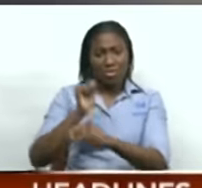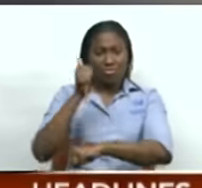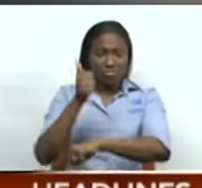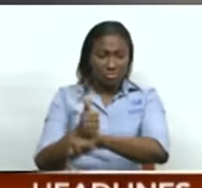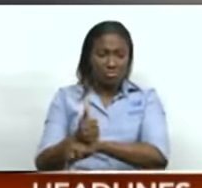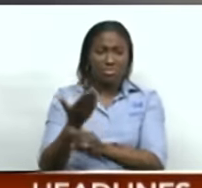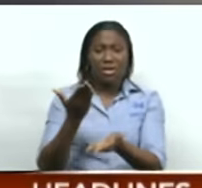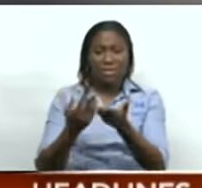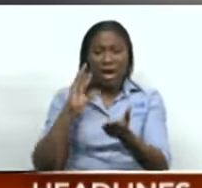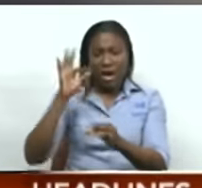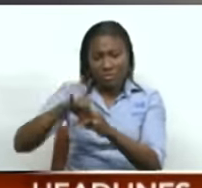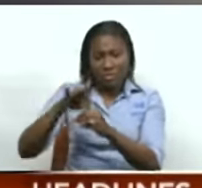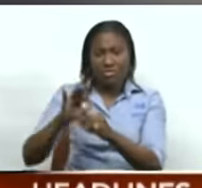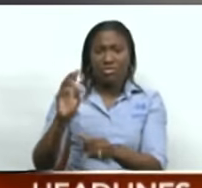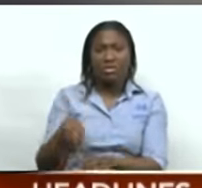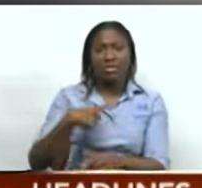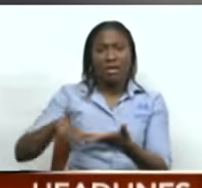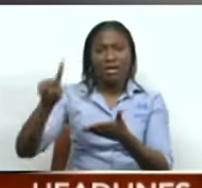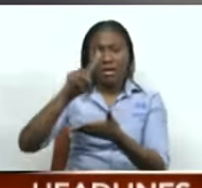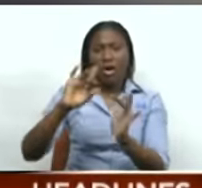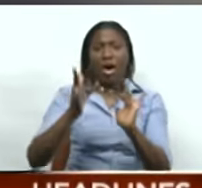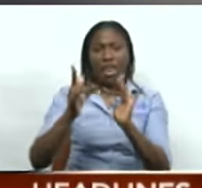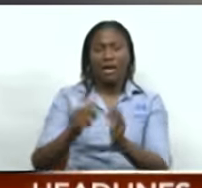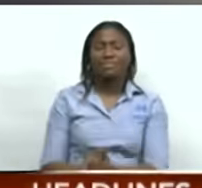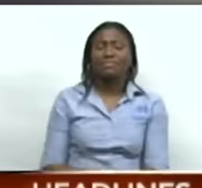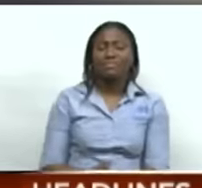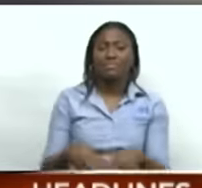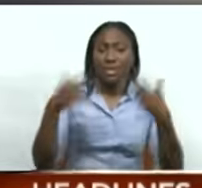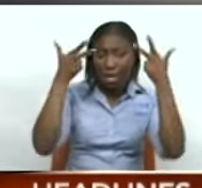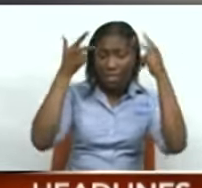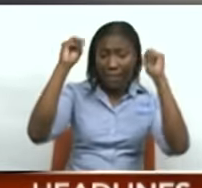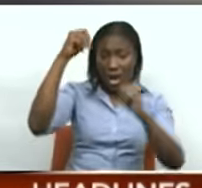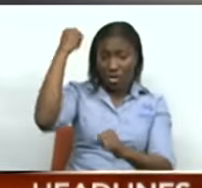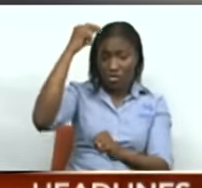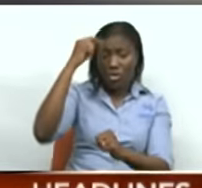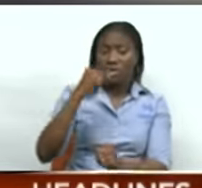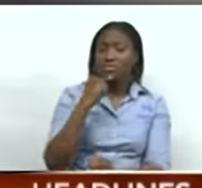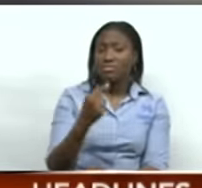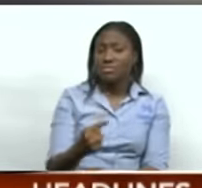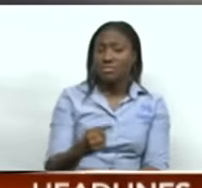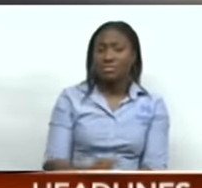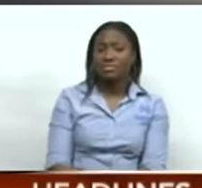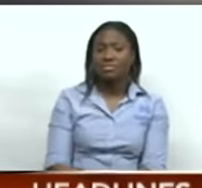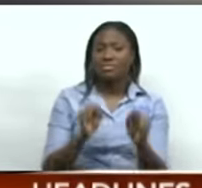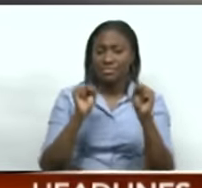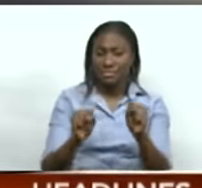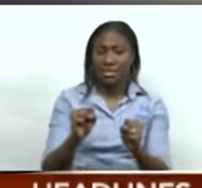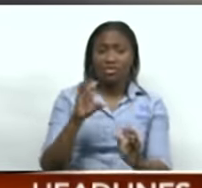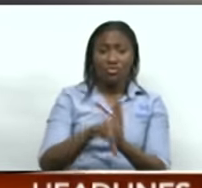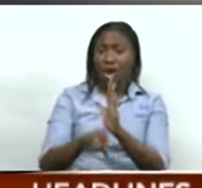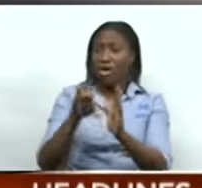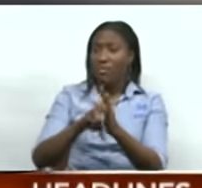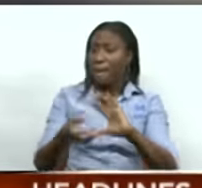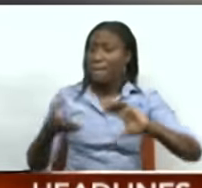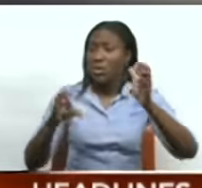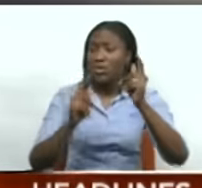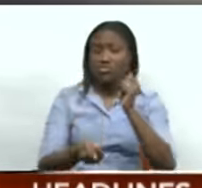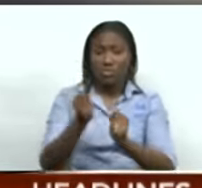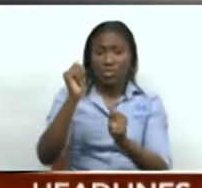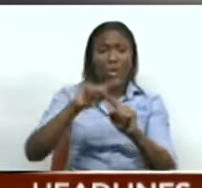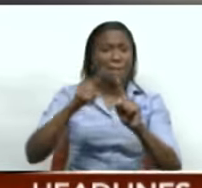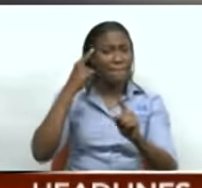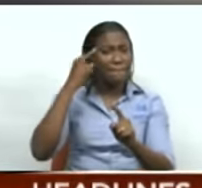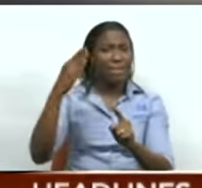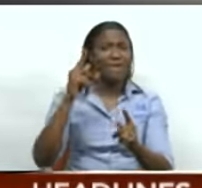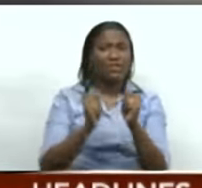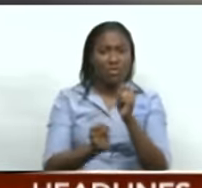internal elections online. Prime Minister Dr. Keith Rowley has said that despite this country's crime rate, he believes TNT remains